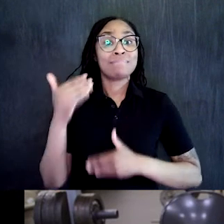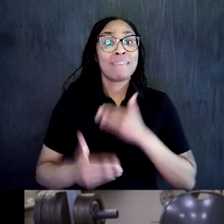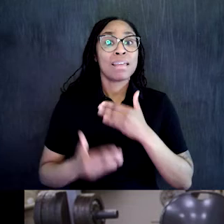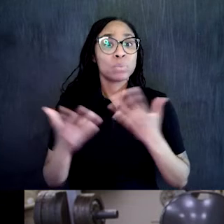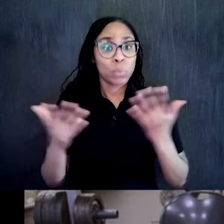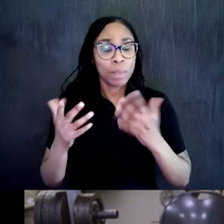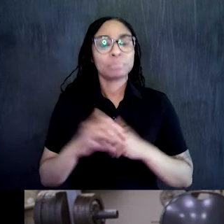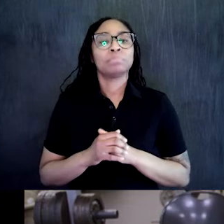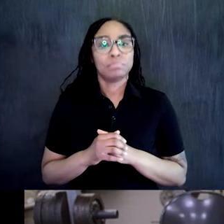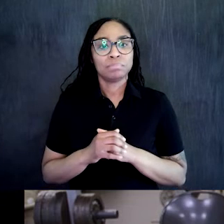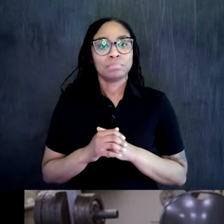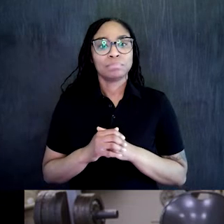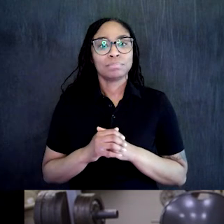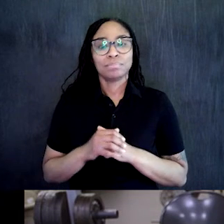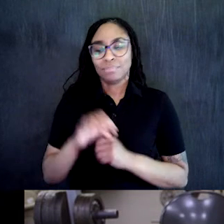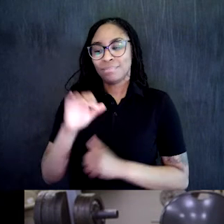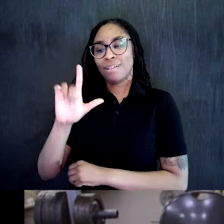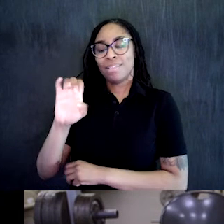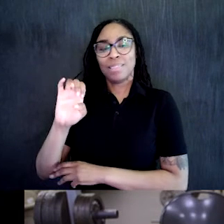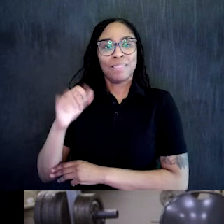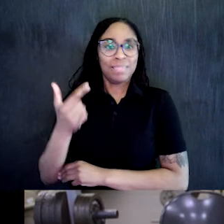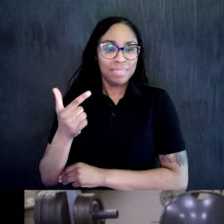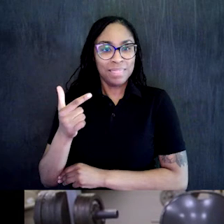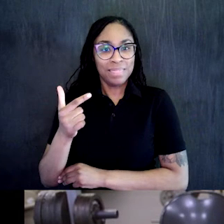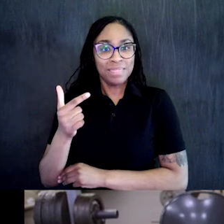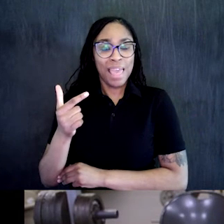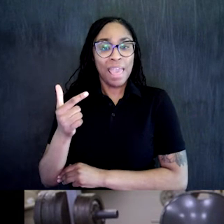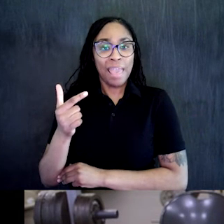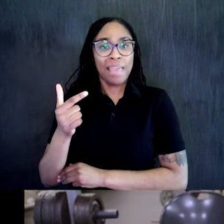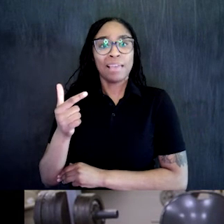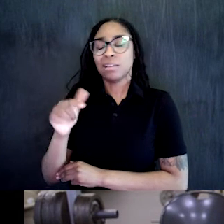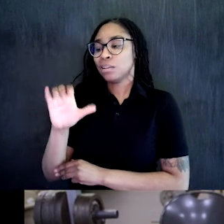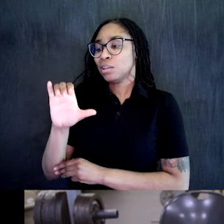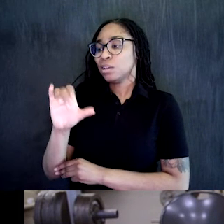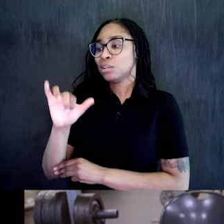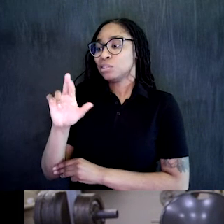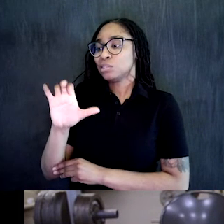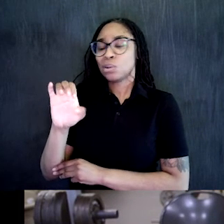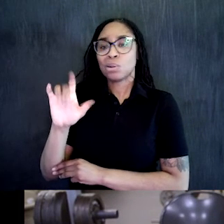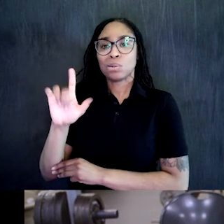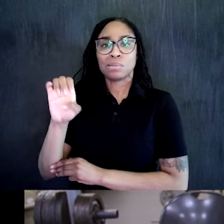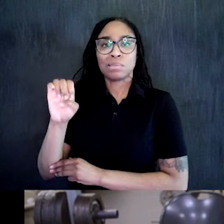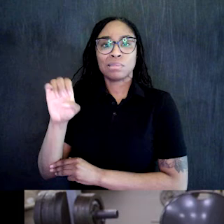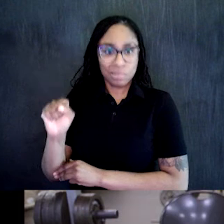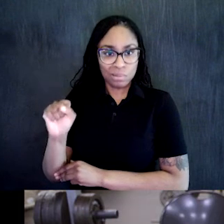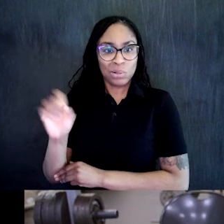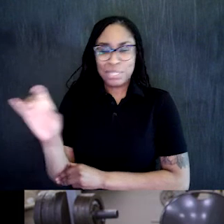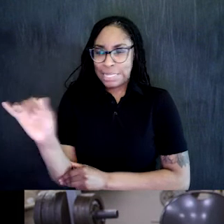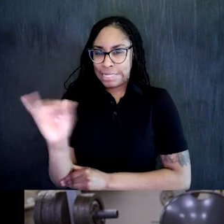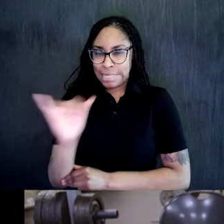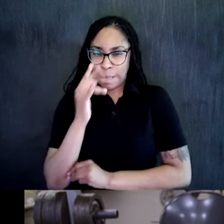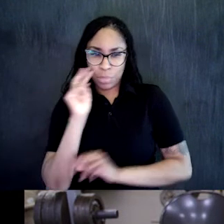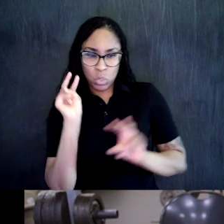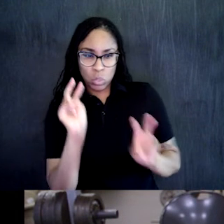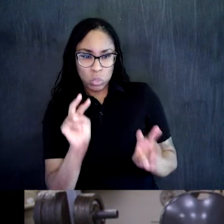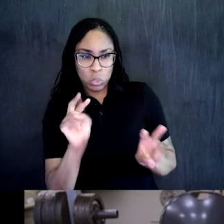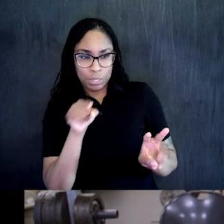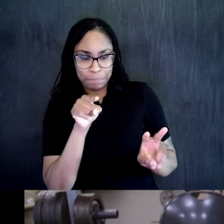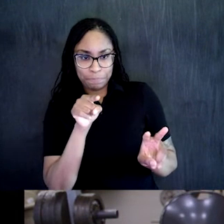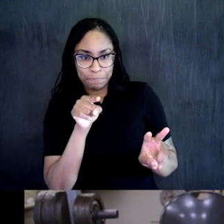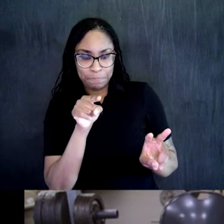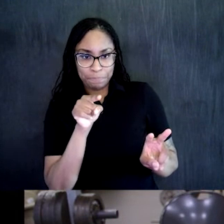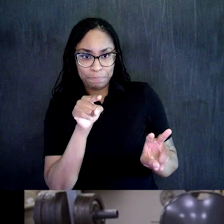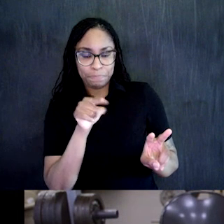do are some leg circles. So same position. We're going to lie down on the side. And then you're to raise your leg. You're give me some